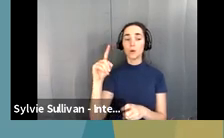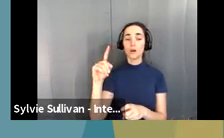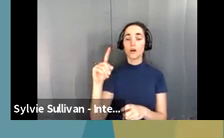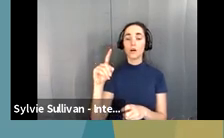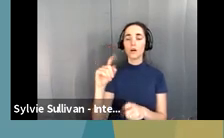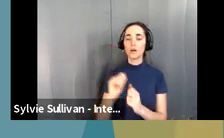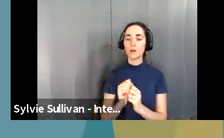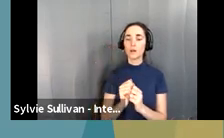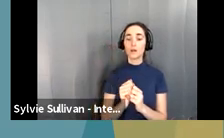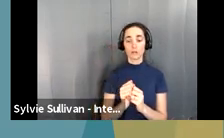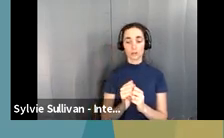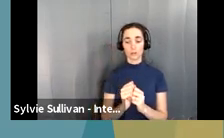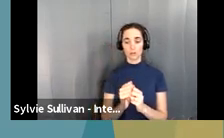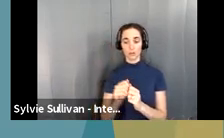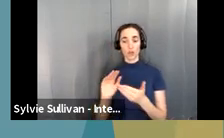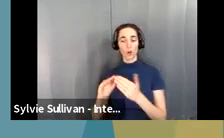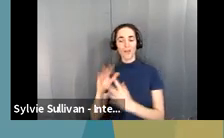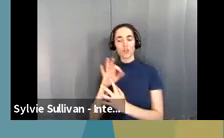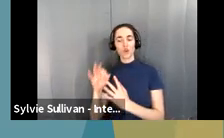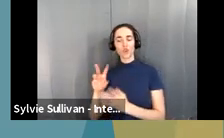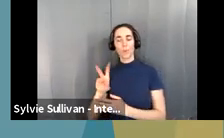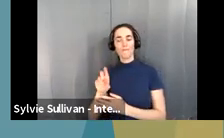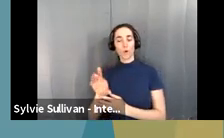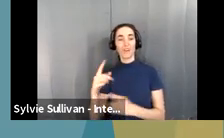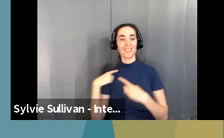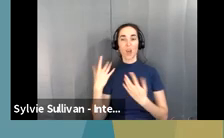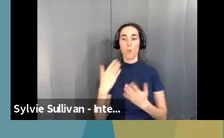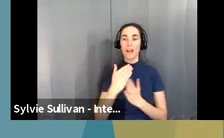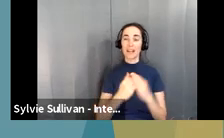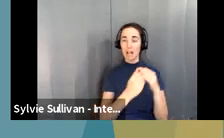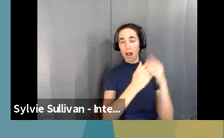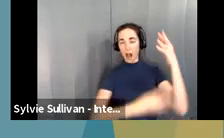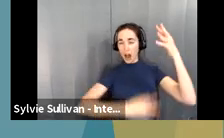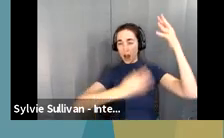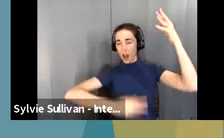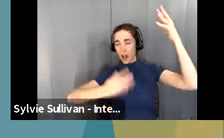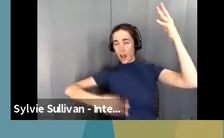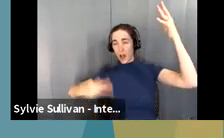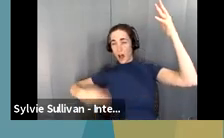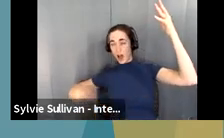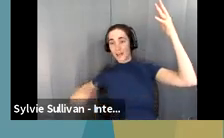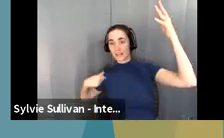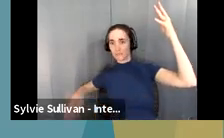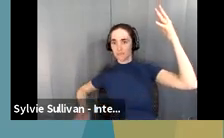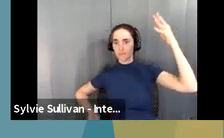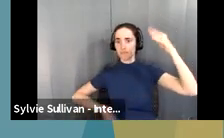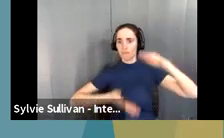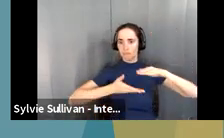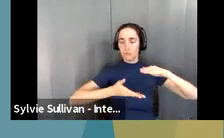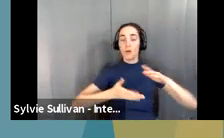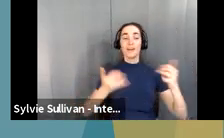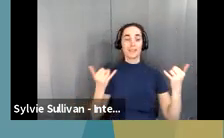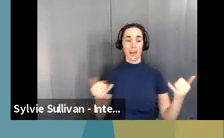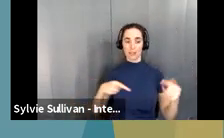notorious waitlist for our community choices waivers. We are proud that as of June 30, um,